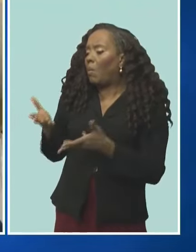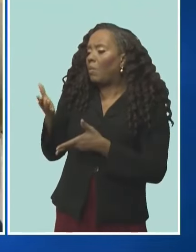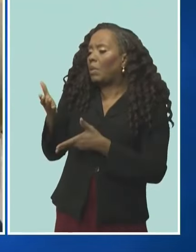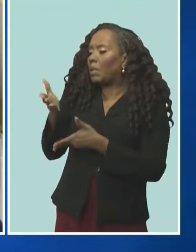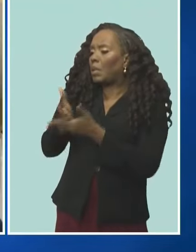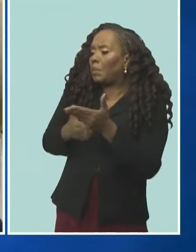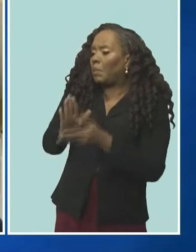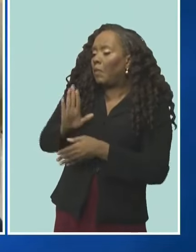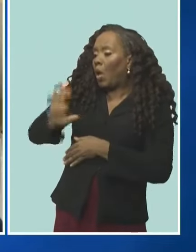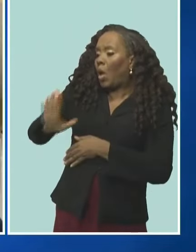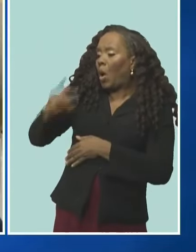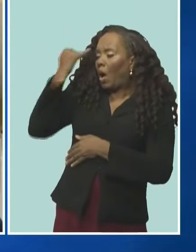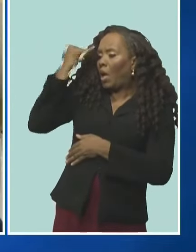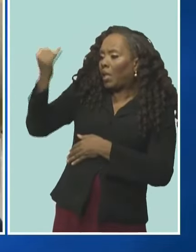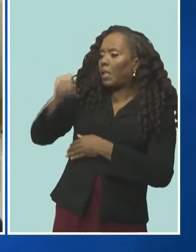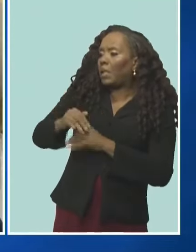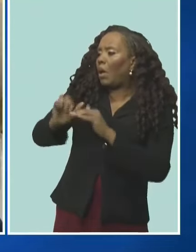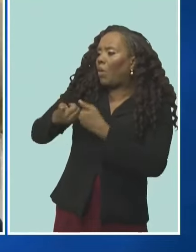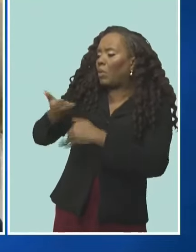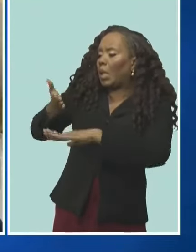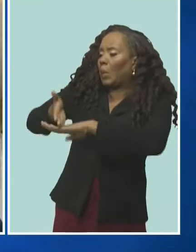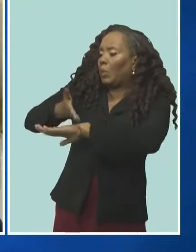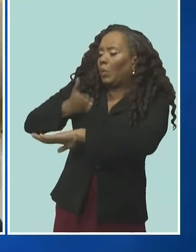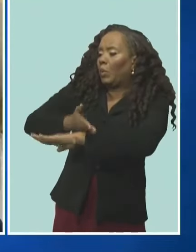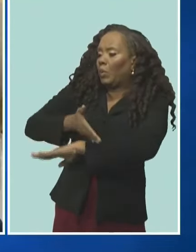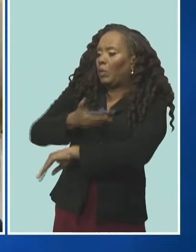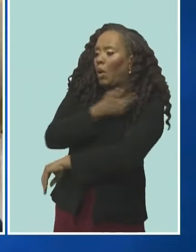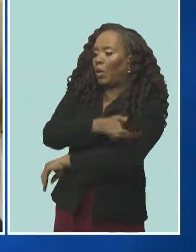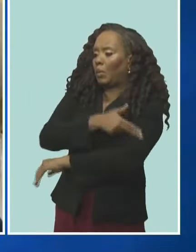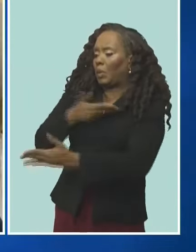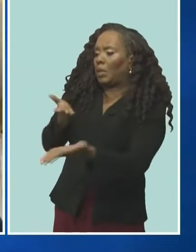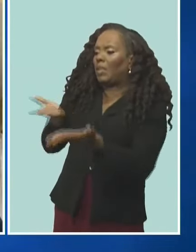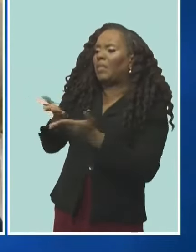would have brought to the table about improving service delivery at the hospital?